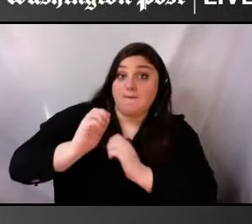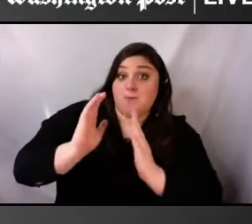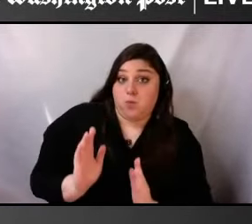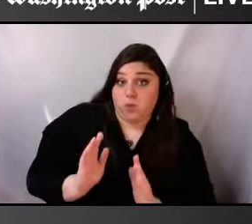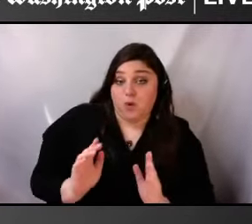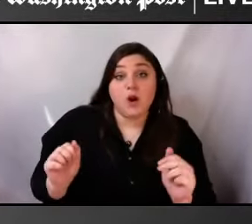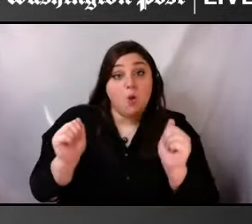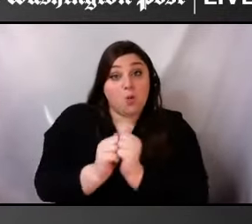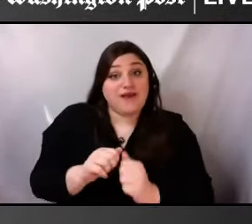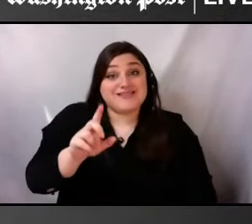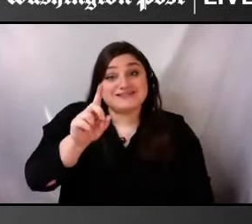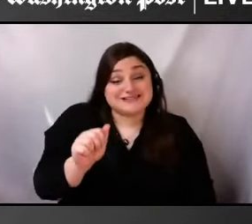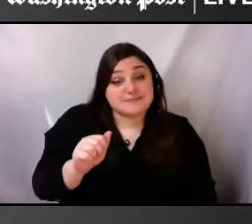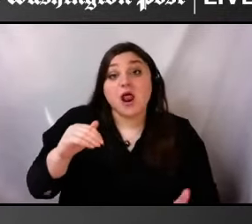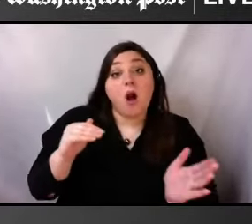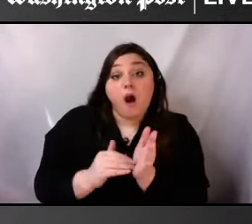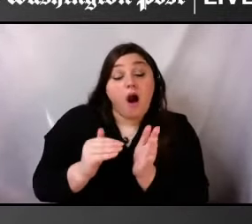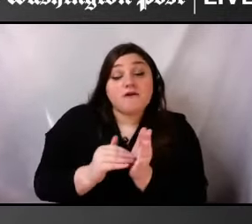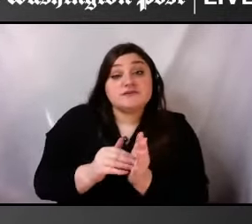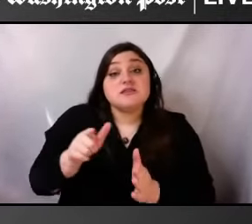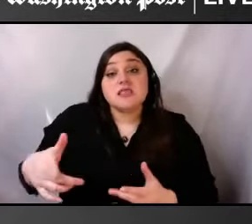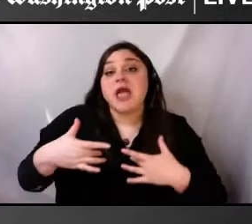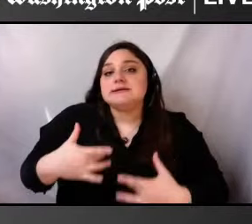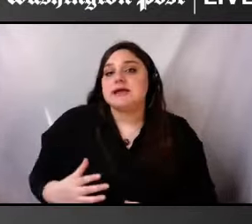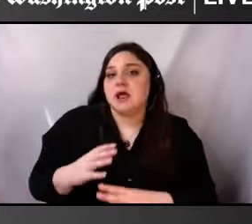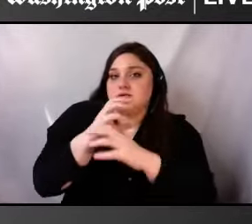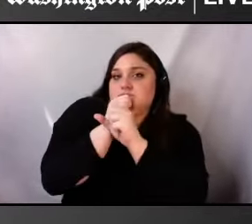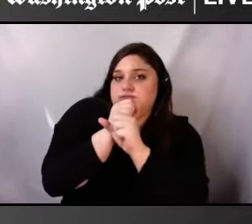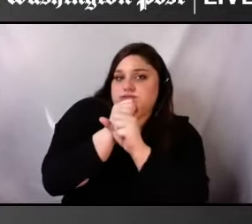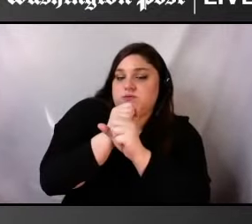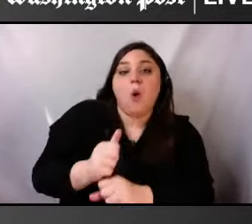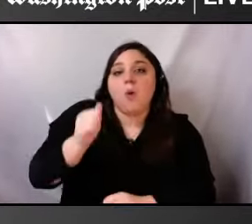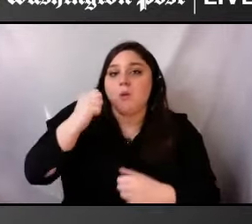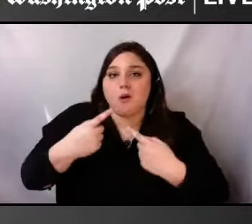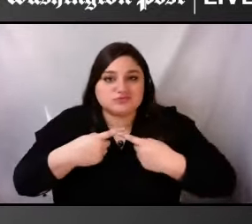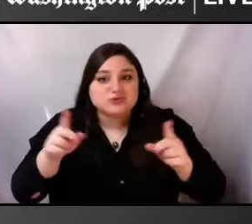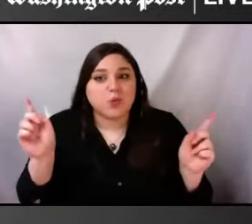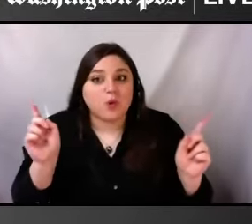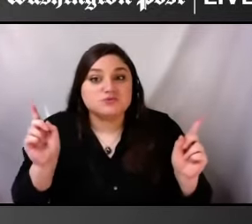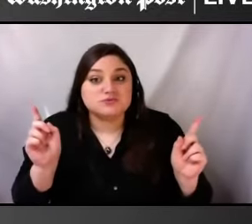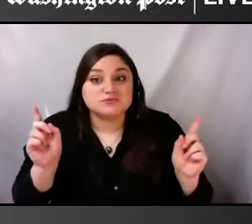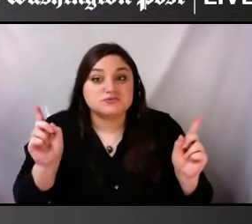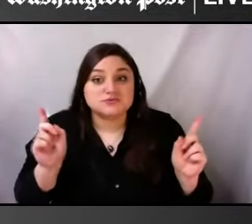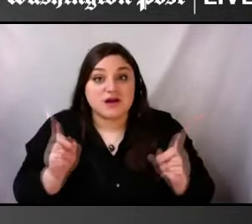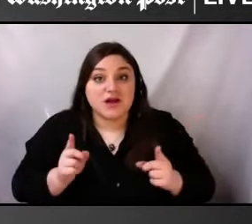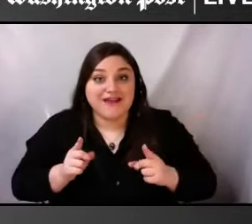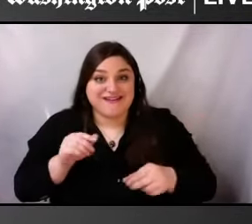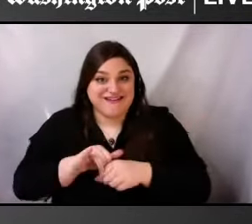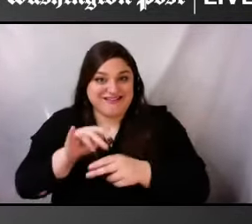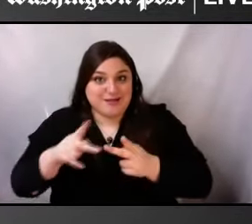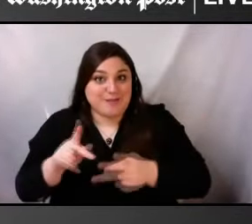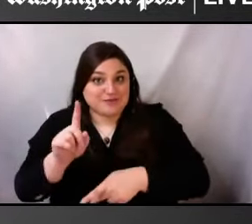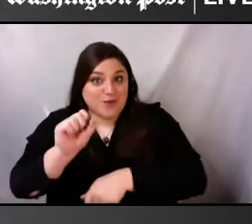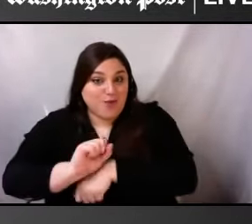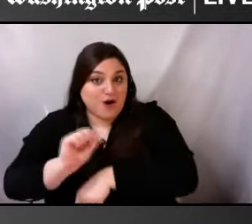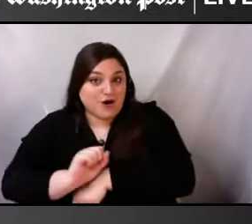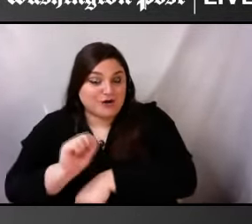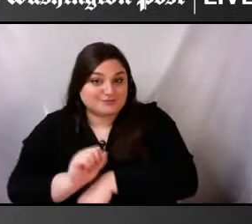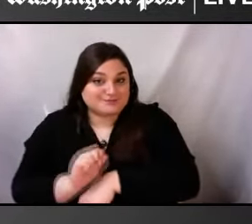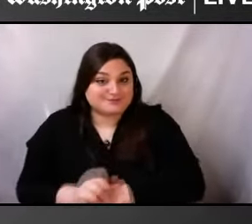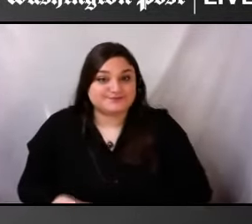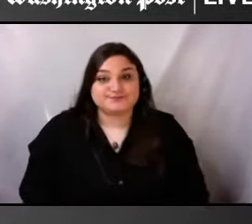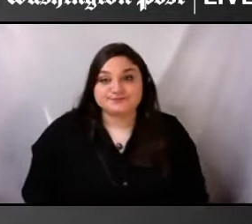disclose that they experience a disability, um, at their place of employment. Now, the why behind that